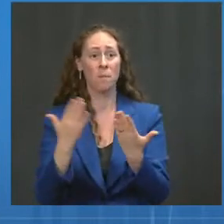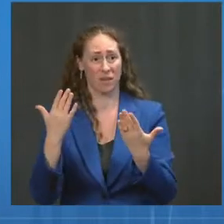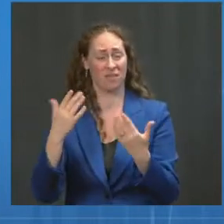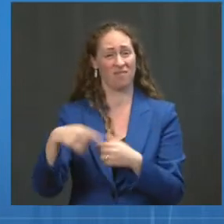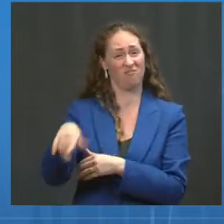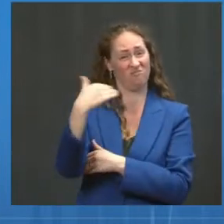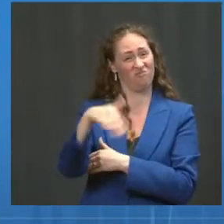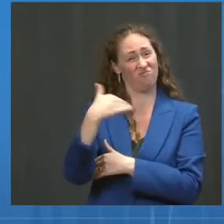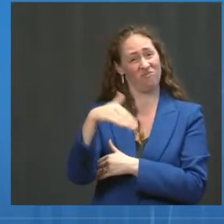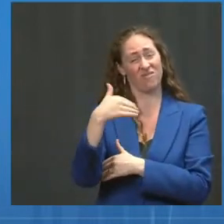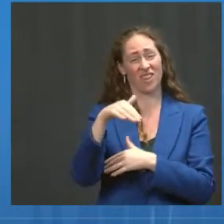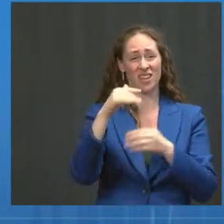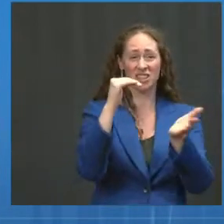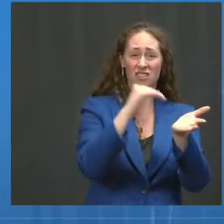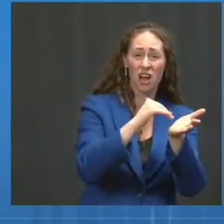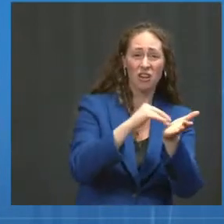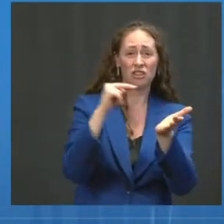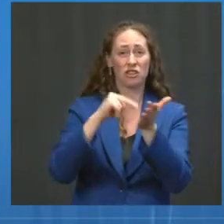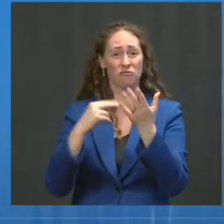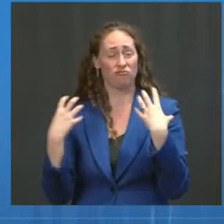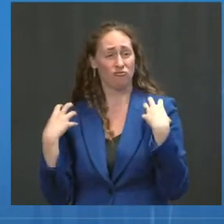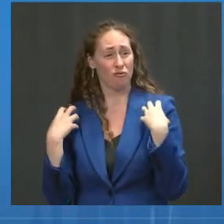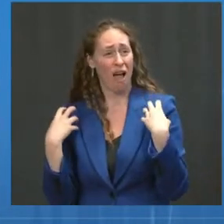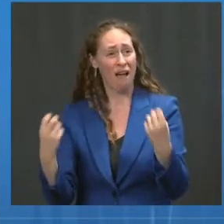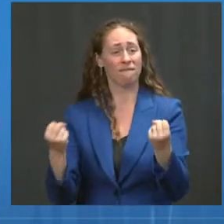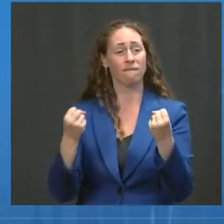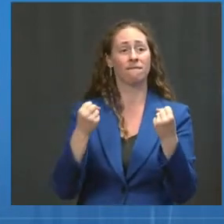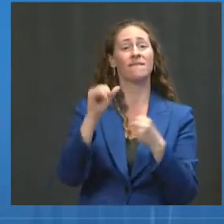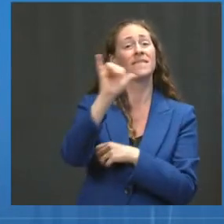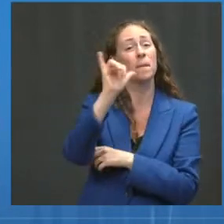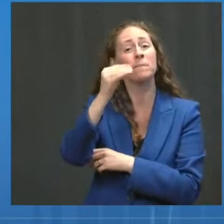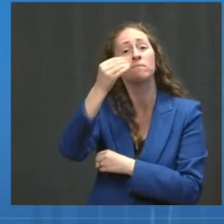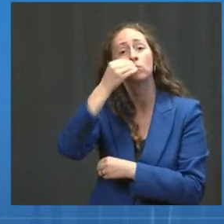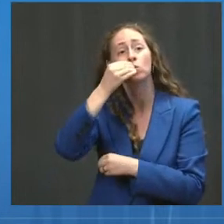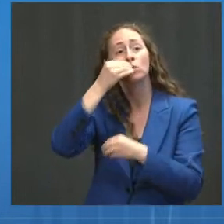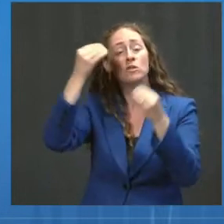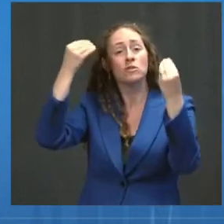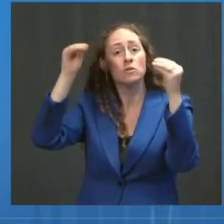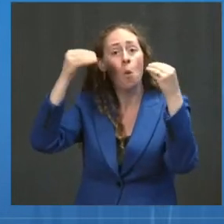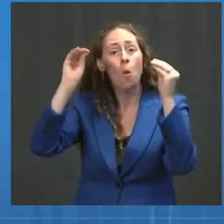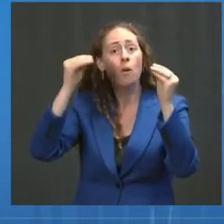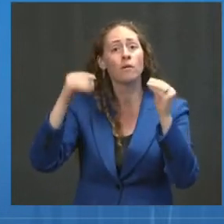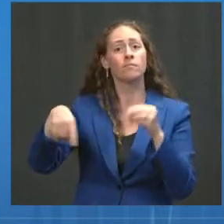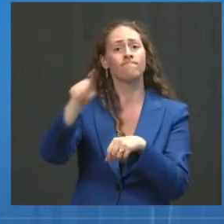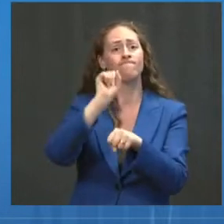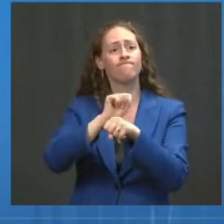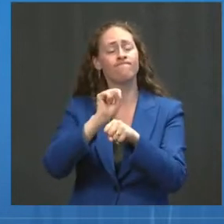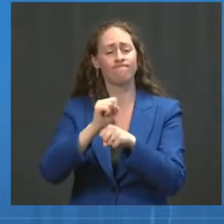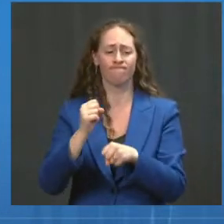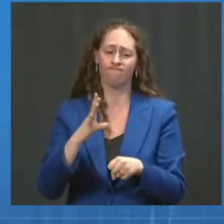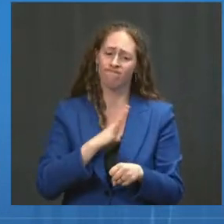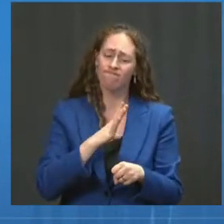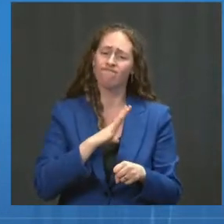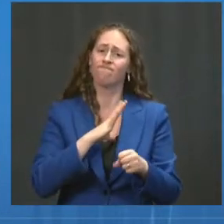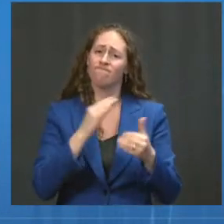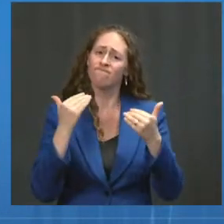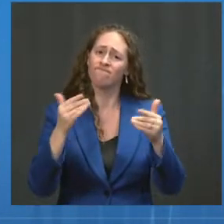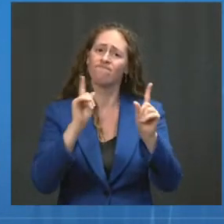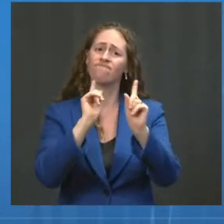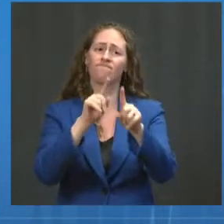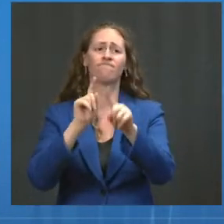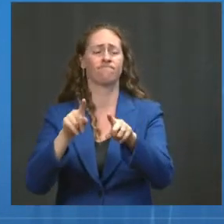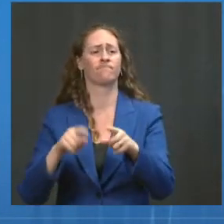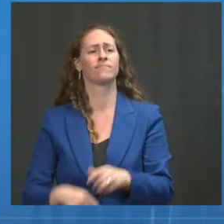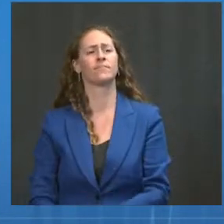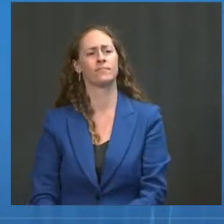and supplies, we all want this pandemic to be over. And right now, our quickest path to getting COVID